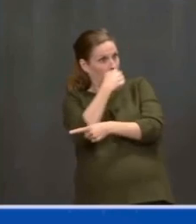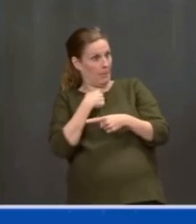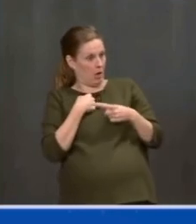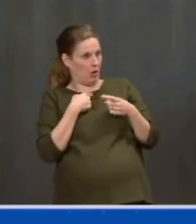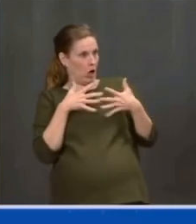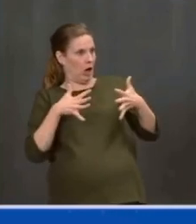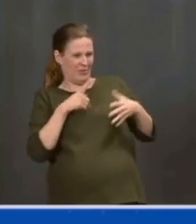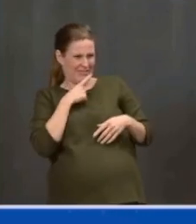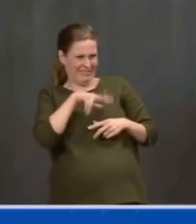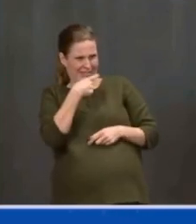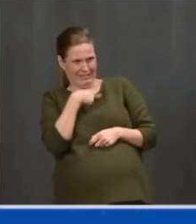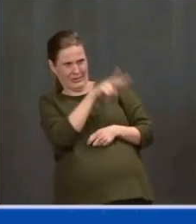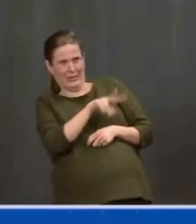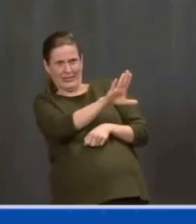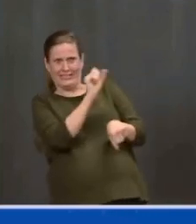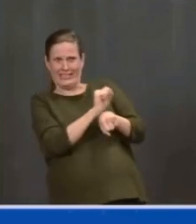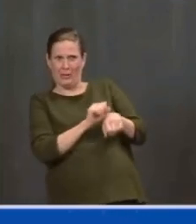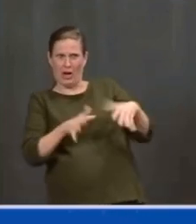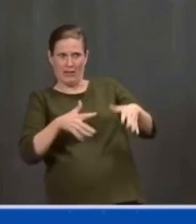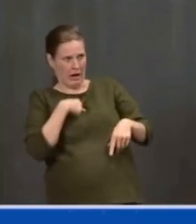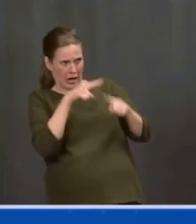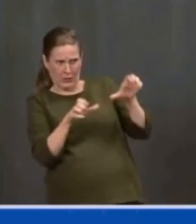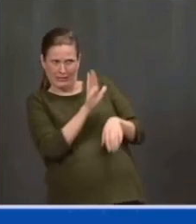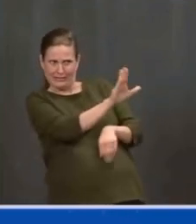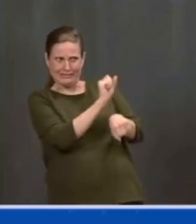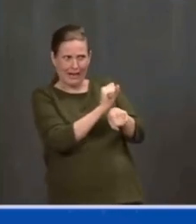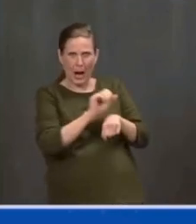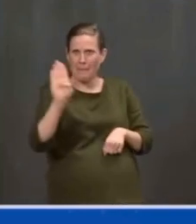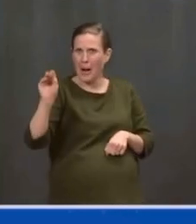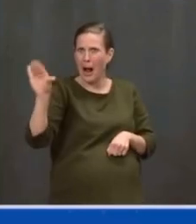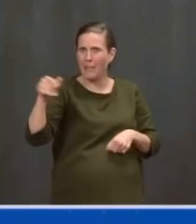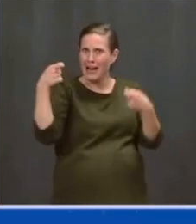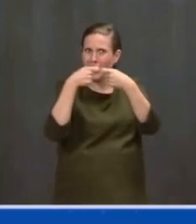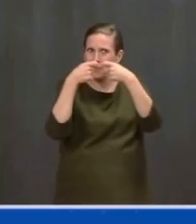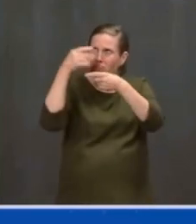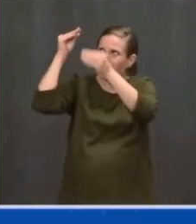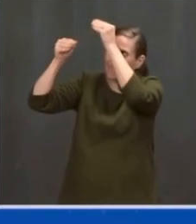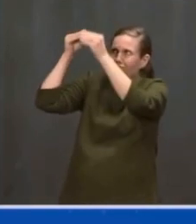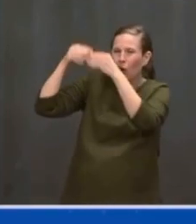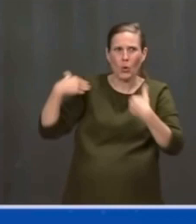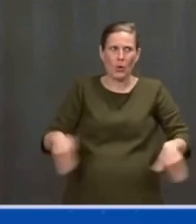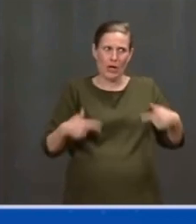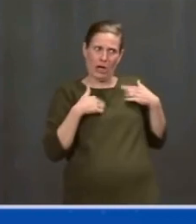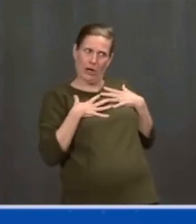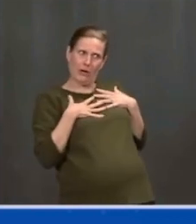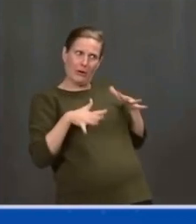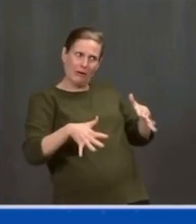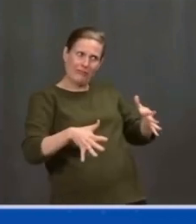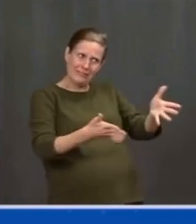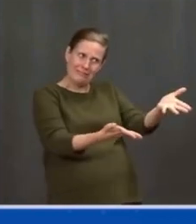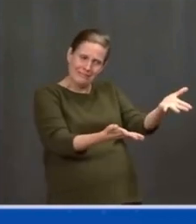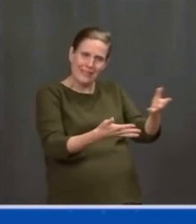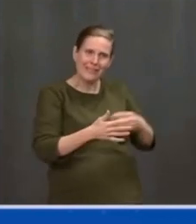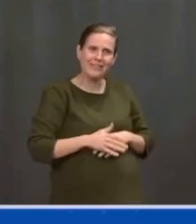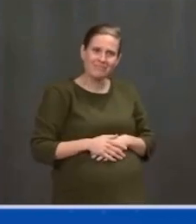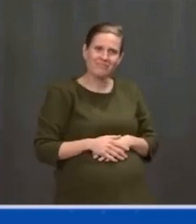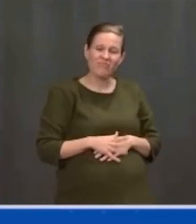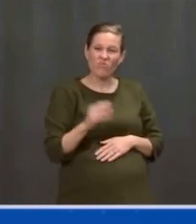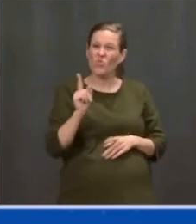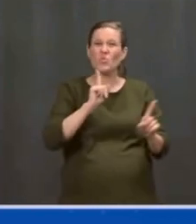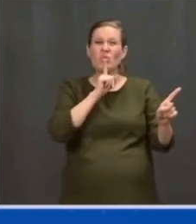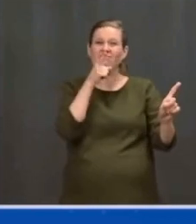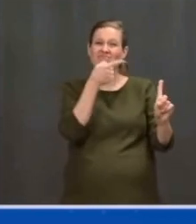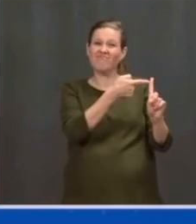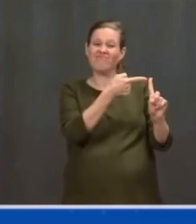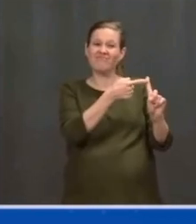couldn't do what you do, pal. I couldn't do what you do. And I want to, and it's true, Mike, you're a union guy. Me